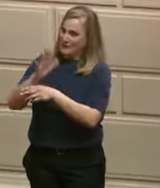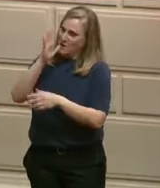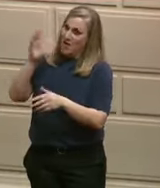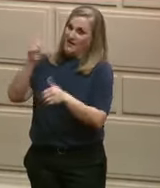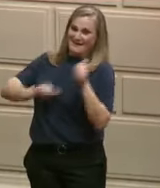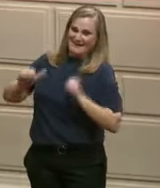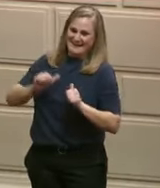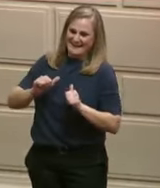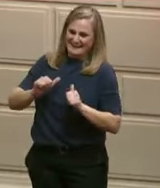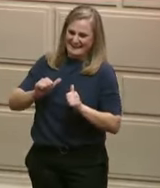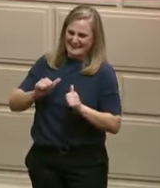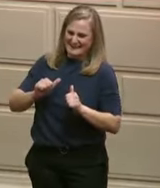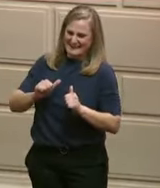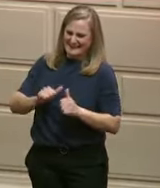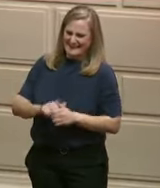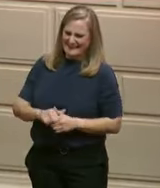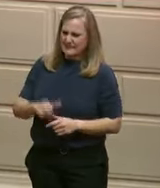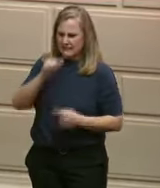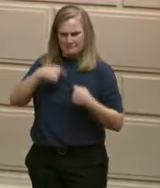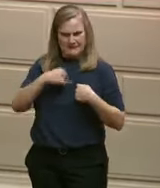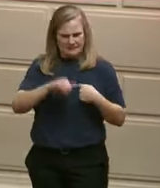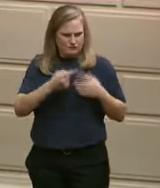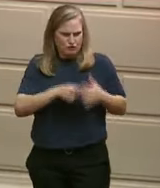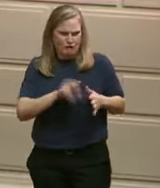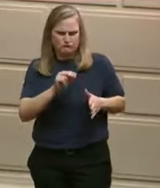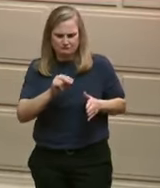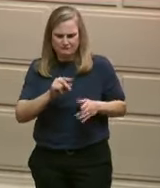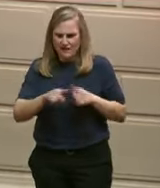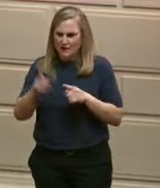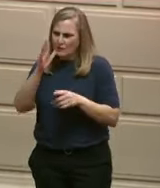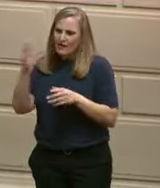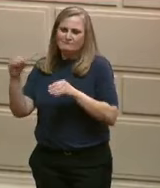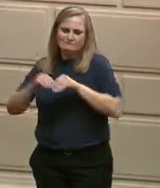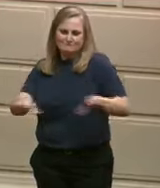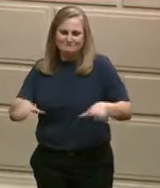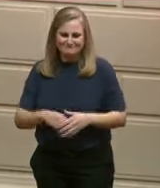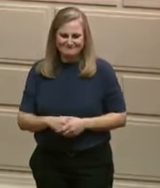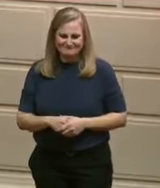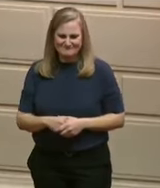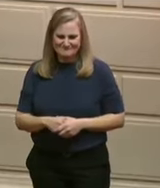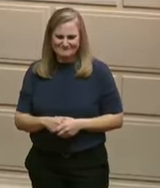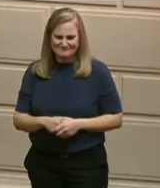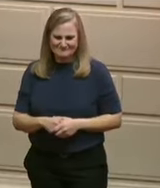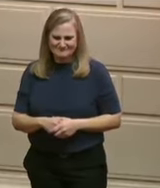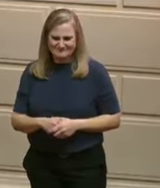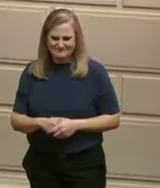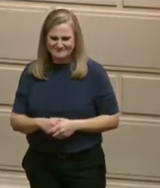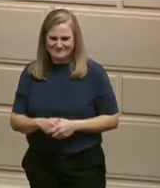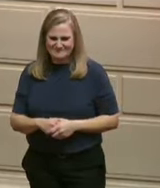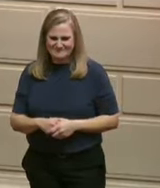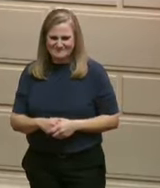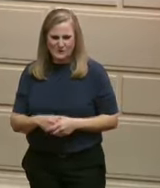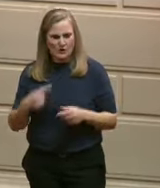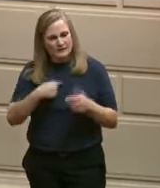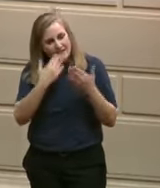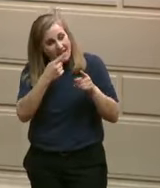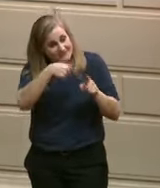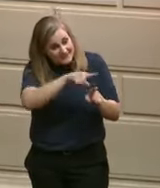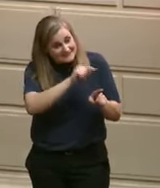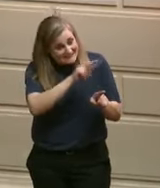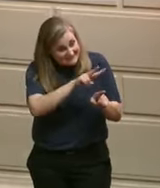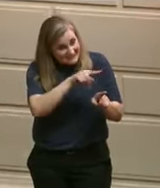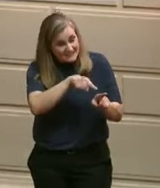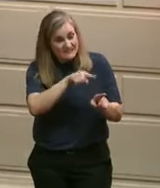I want to thank Rhode Island Film and Television Office Director Steve Feinberg for doing the work to attract these